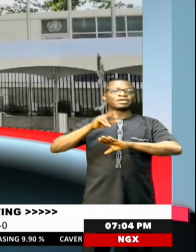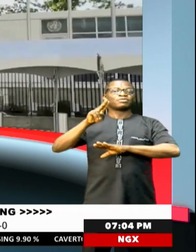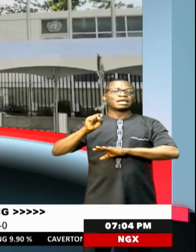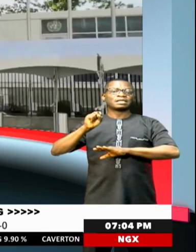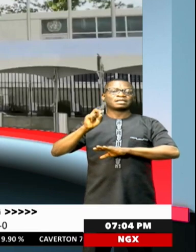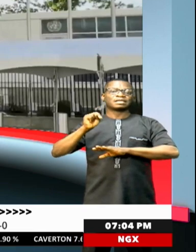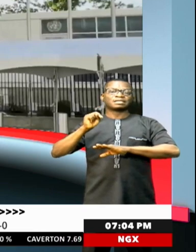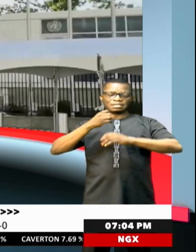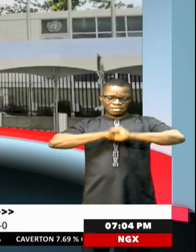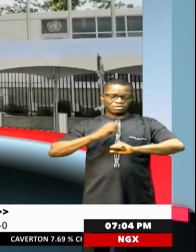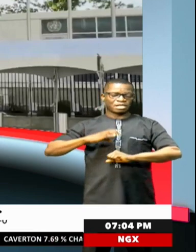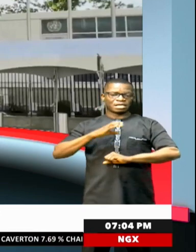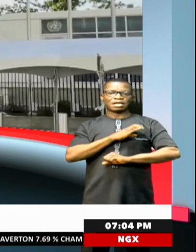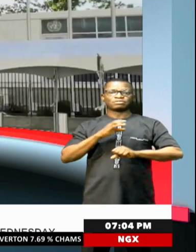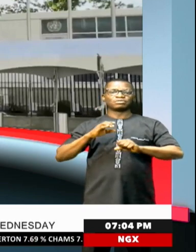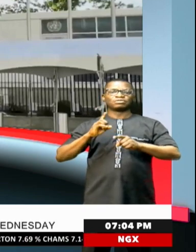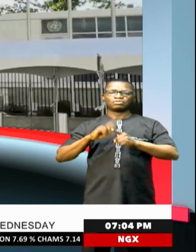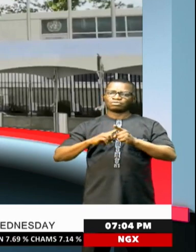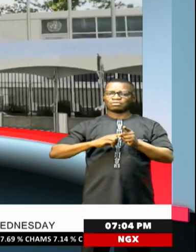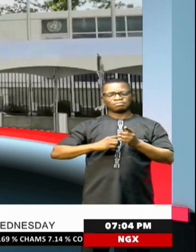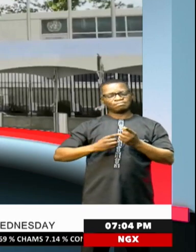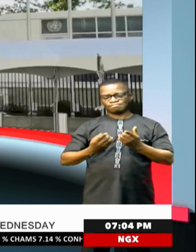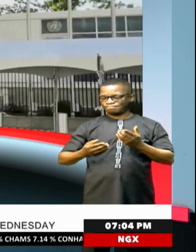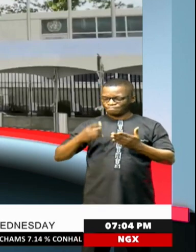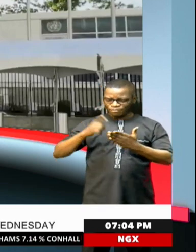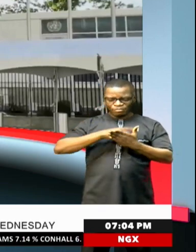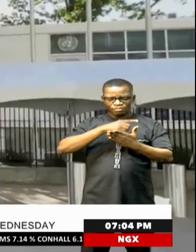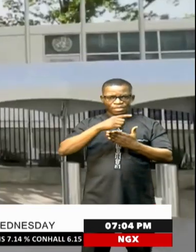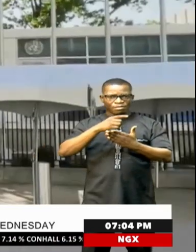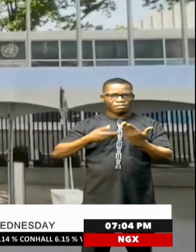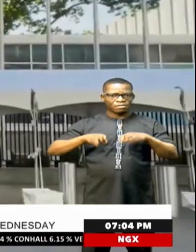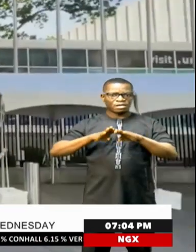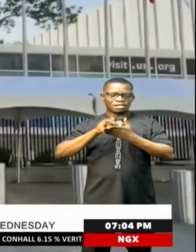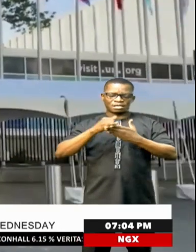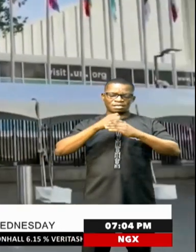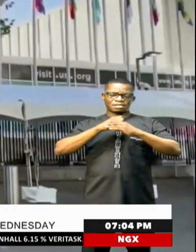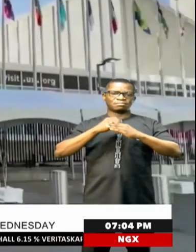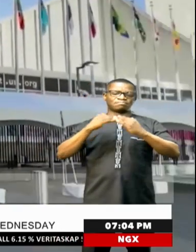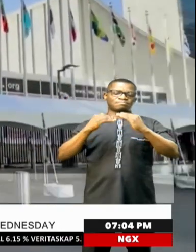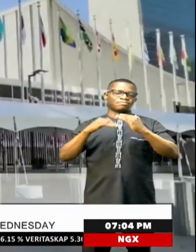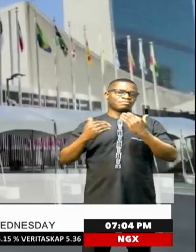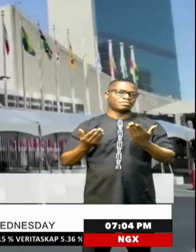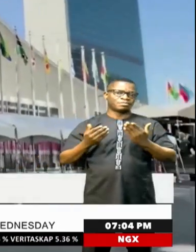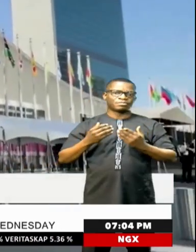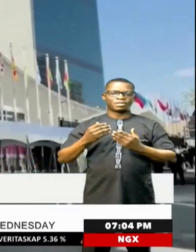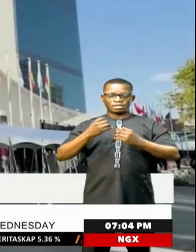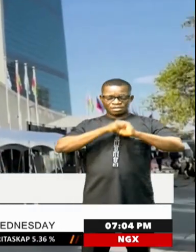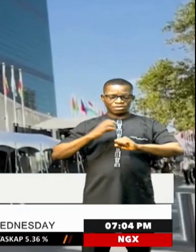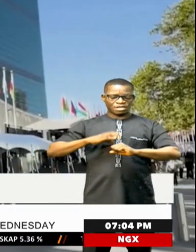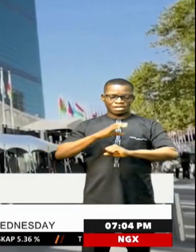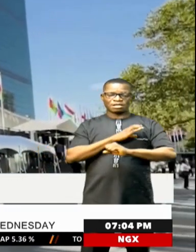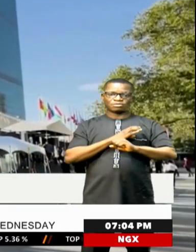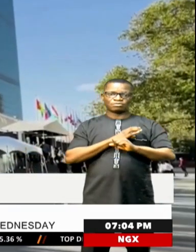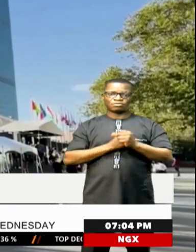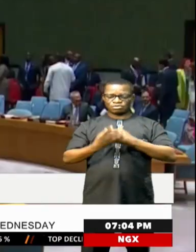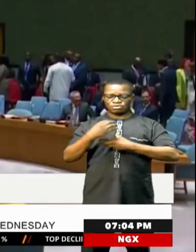reforms to correct historical injustices. Charles Alfa has details. The Security Council made up of five